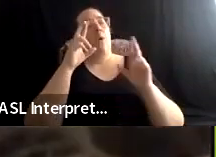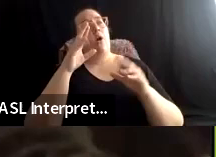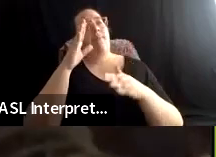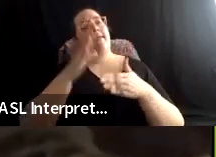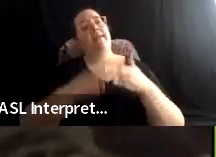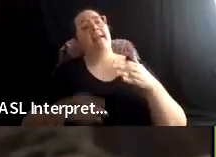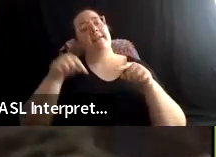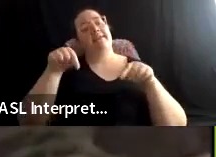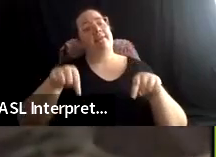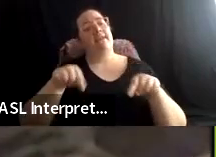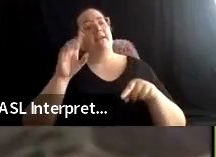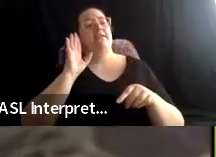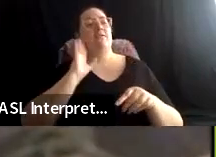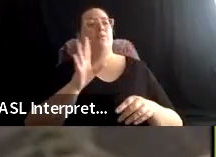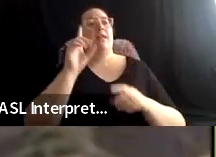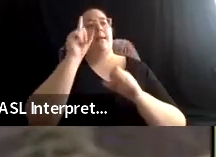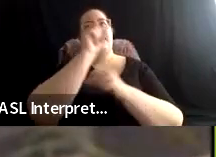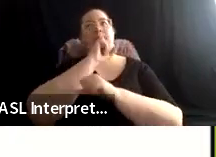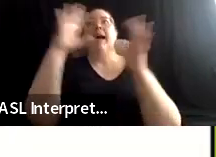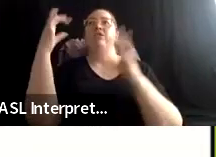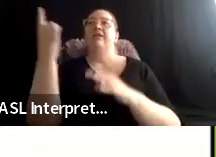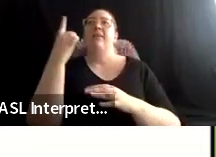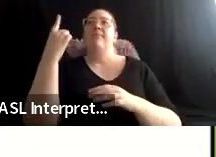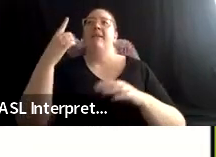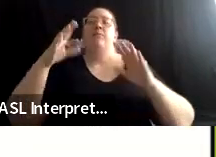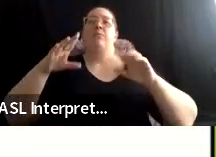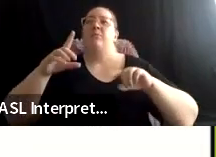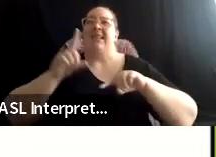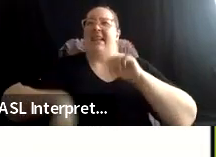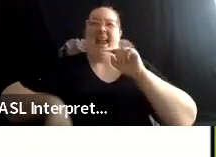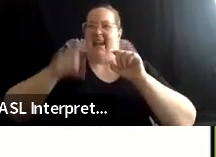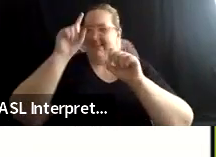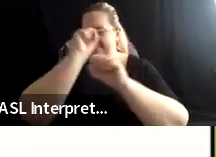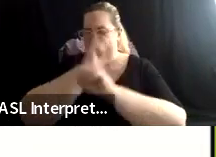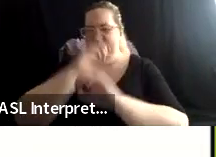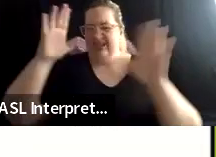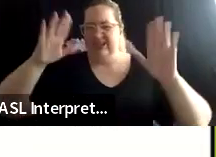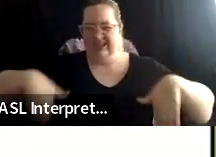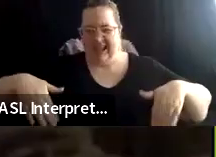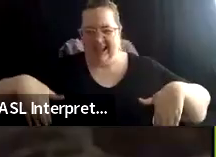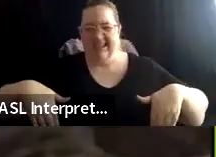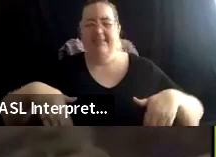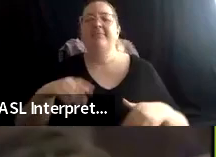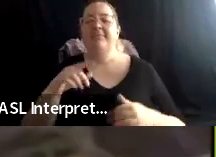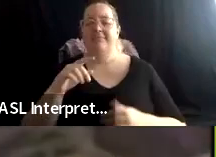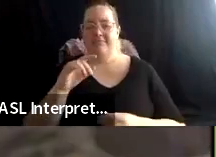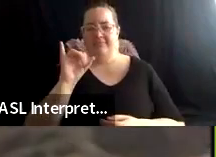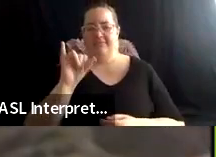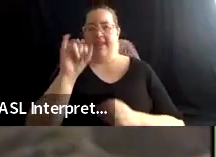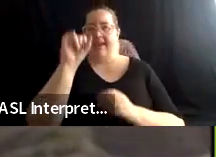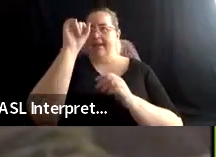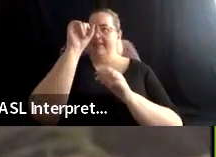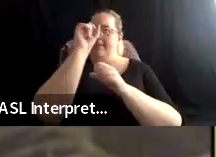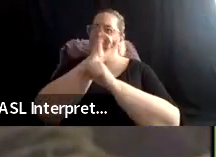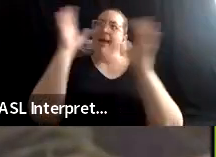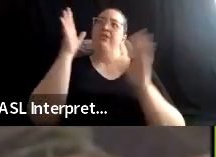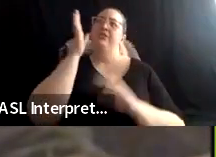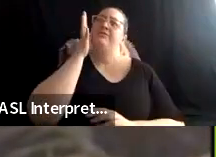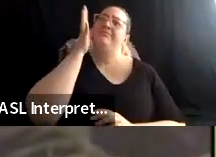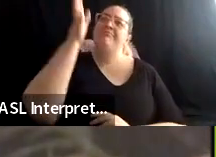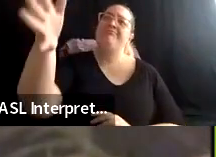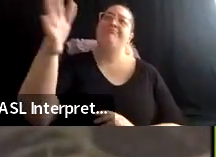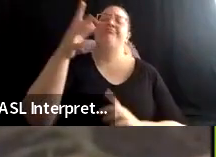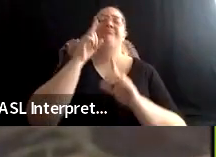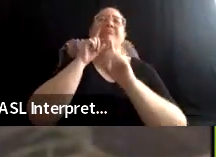imagining something we can't quite imagine yet. Um, and that, that, that, that imagining forward and those goals forward, um, are,